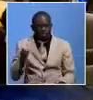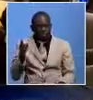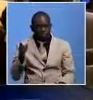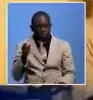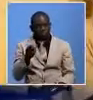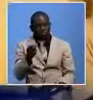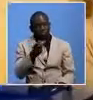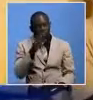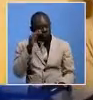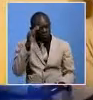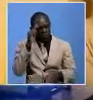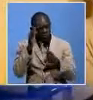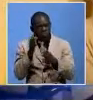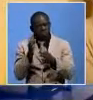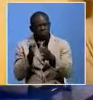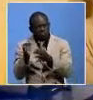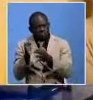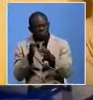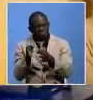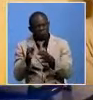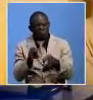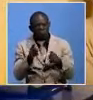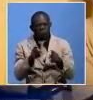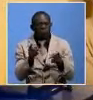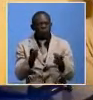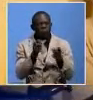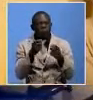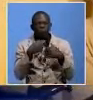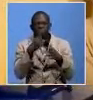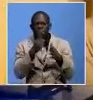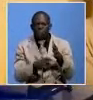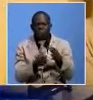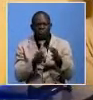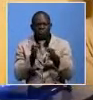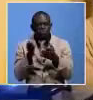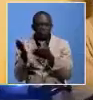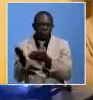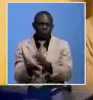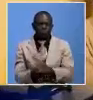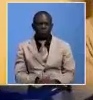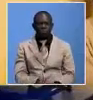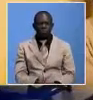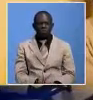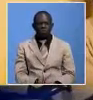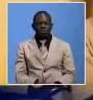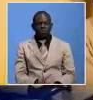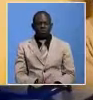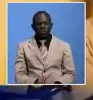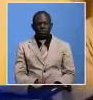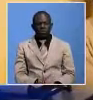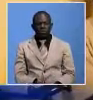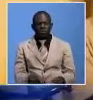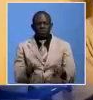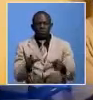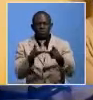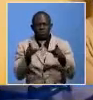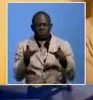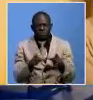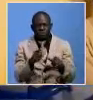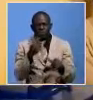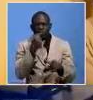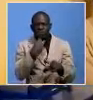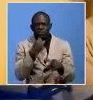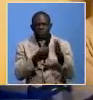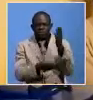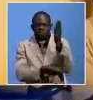ministers of what has affected the completion of these projects. The coordinator from Lake Tanganyika Development wanted us to do